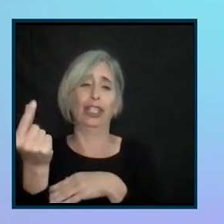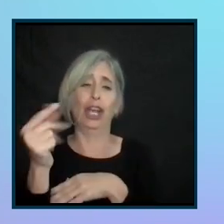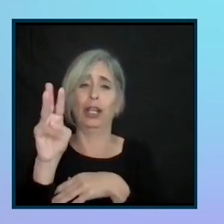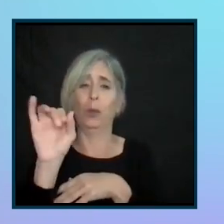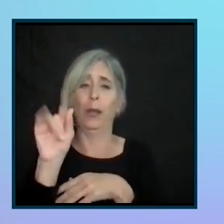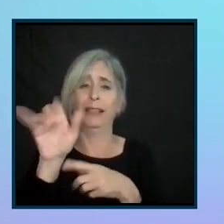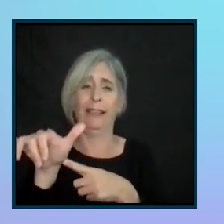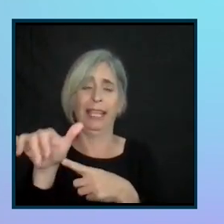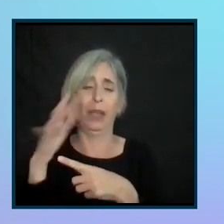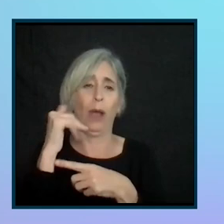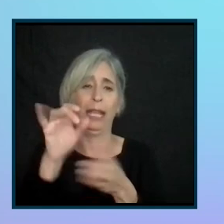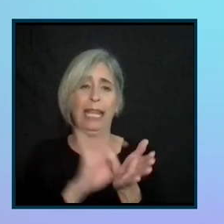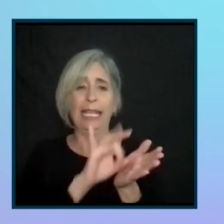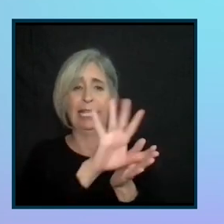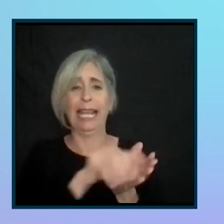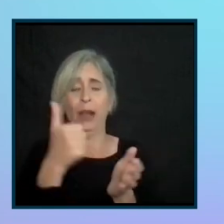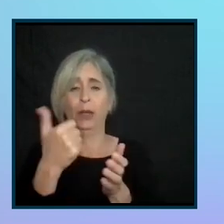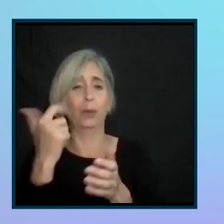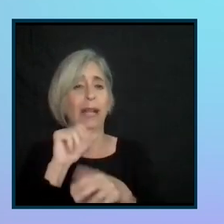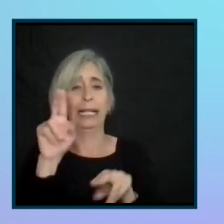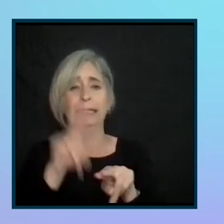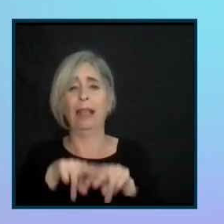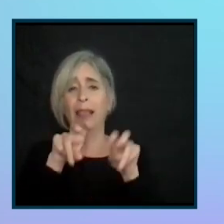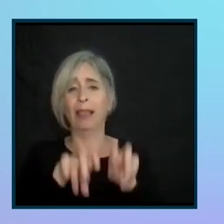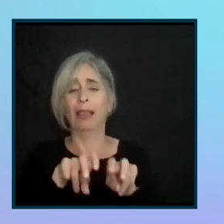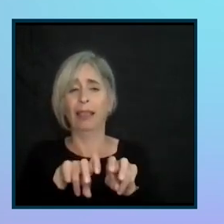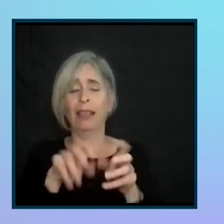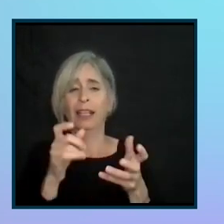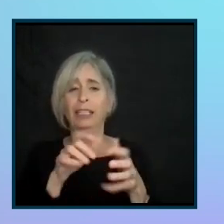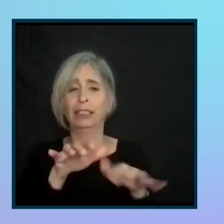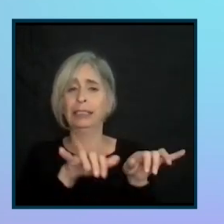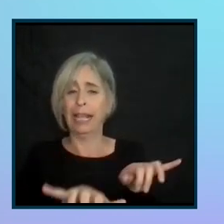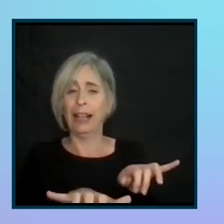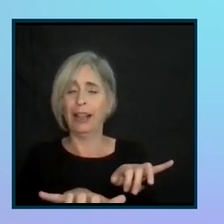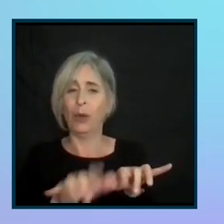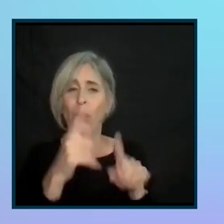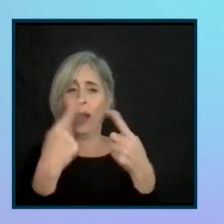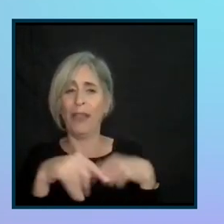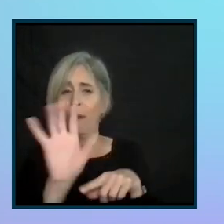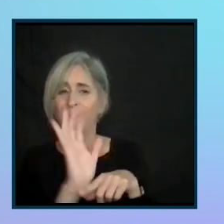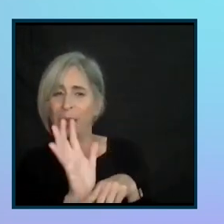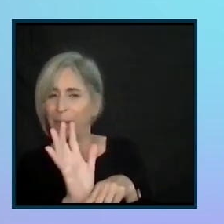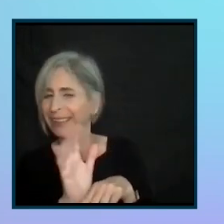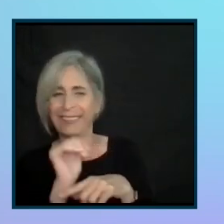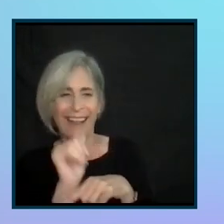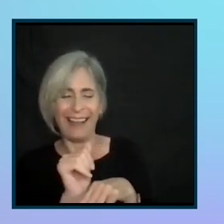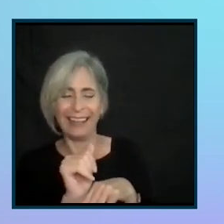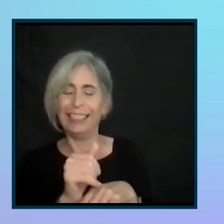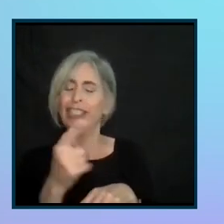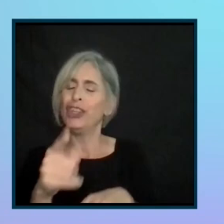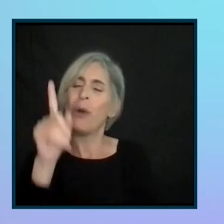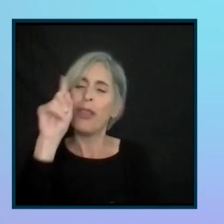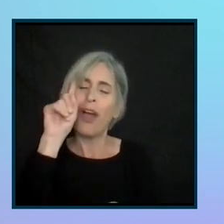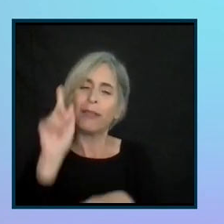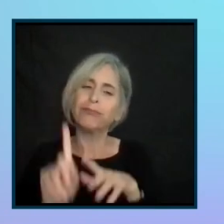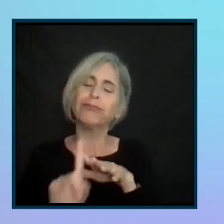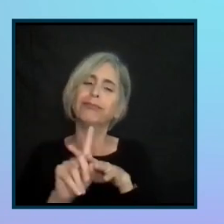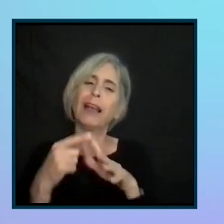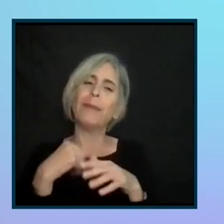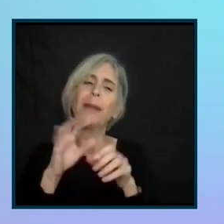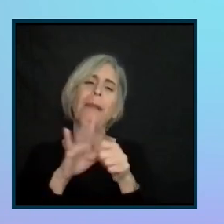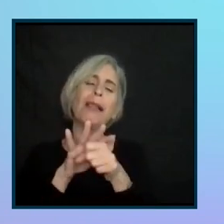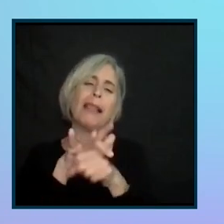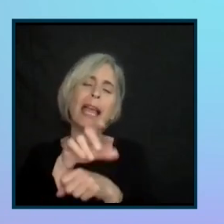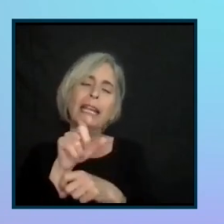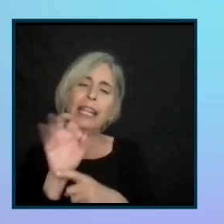got kicked off the set because he wouldn't sit still while they were filming and everything. And but what were your thoughts? You know, I've been on plenty